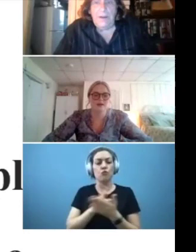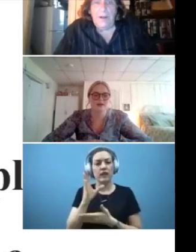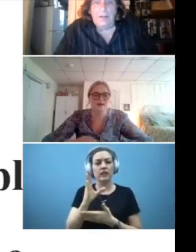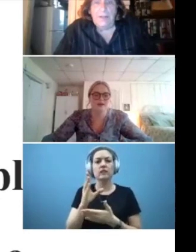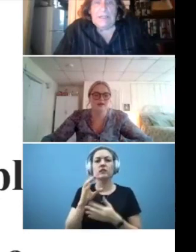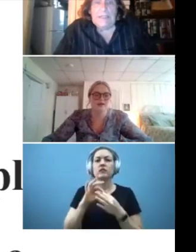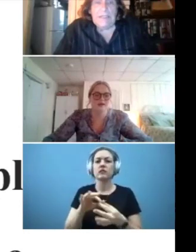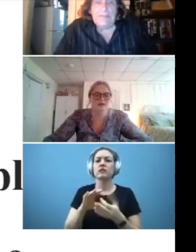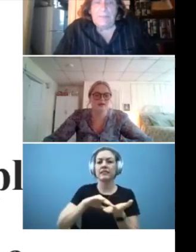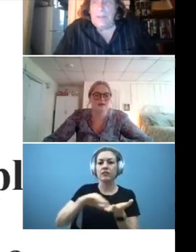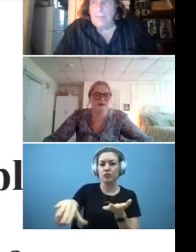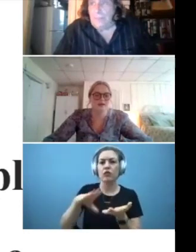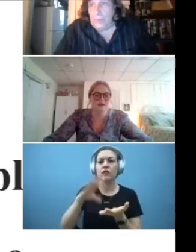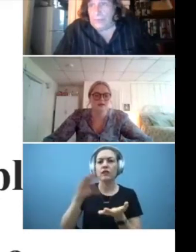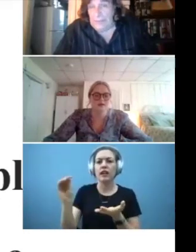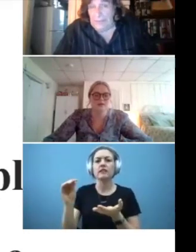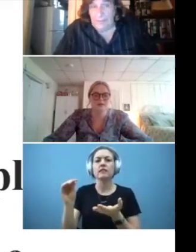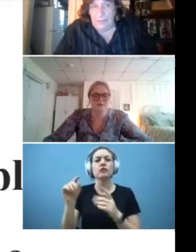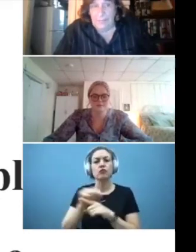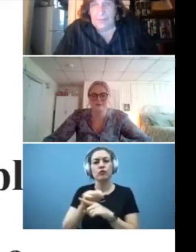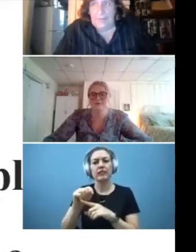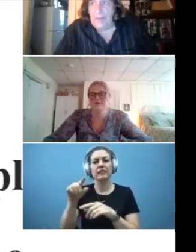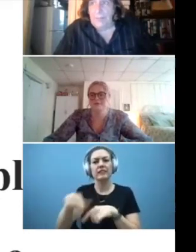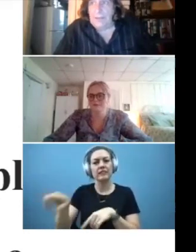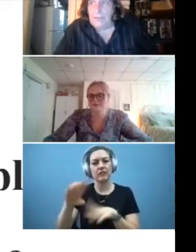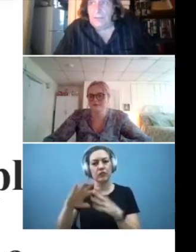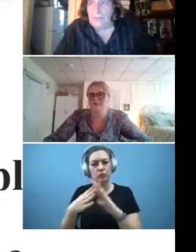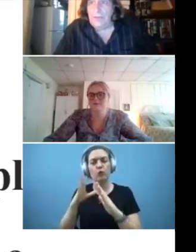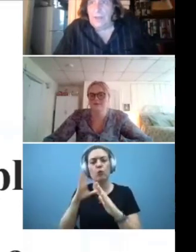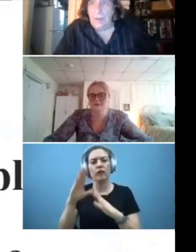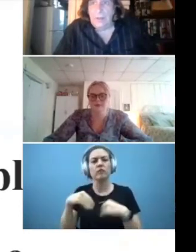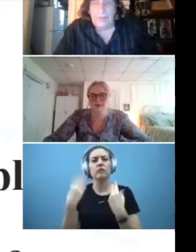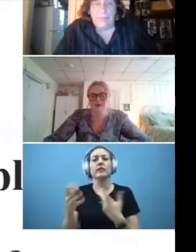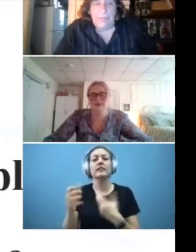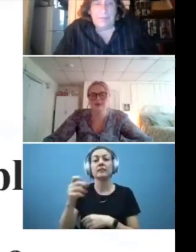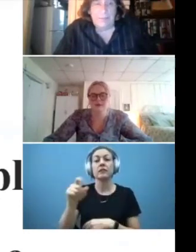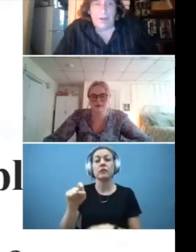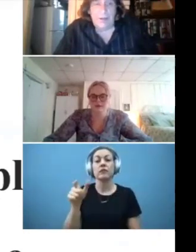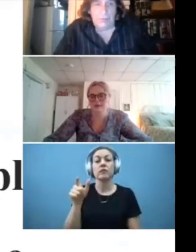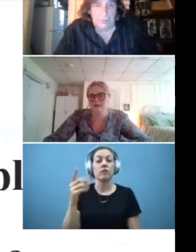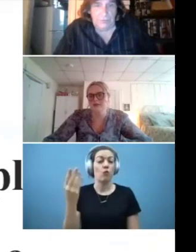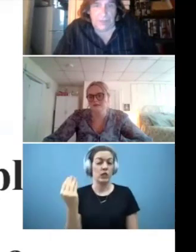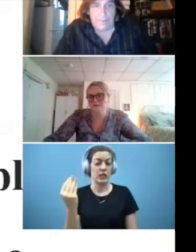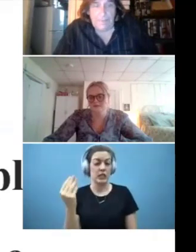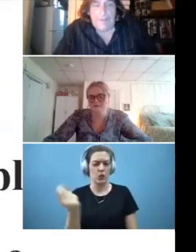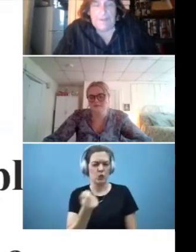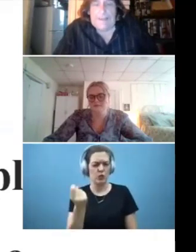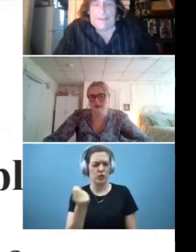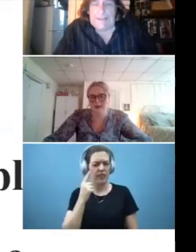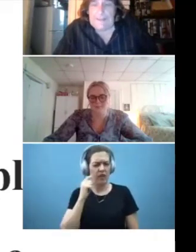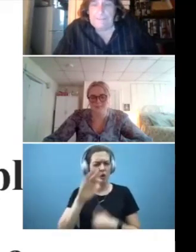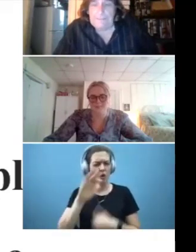will be on September 14th. I believe that'll be a Tuesday. All of the events have been on Tuesday.